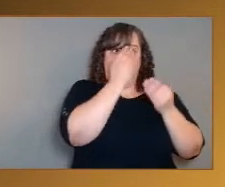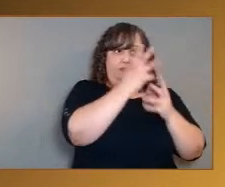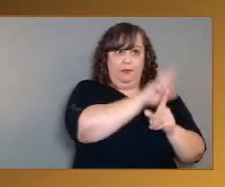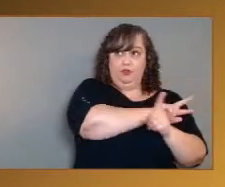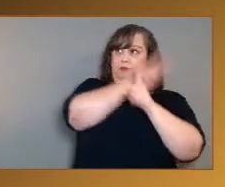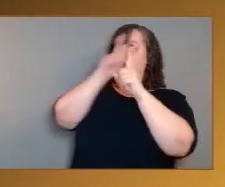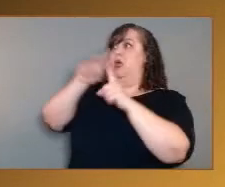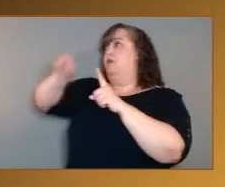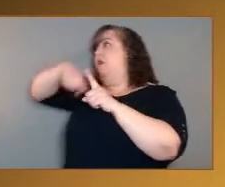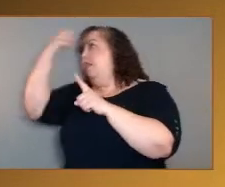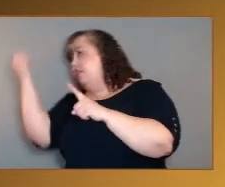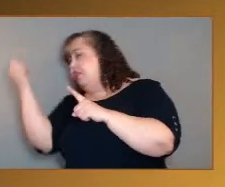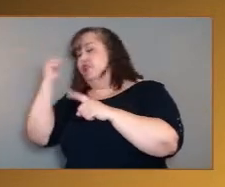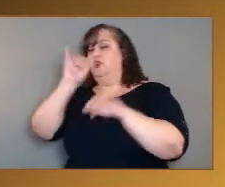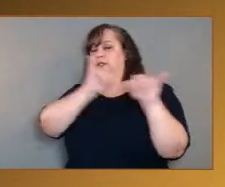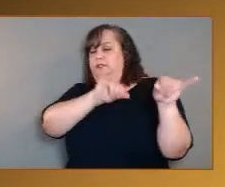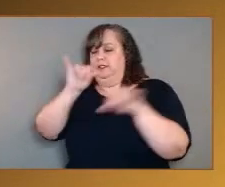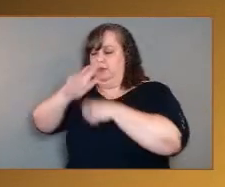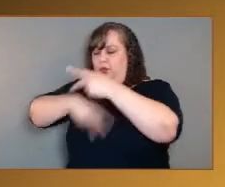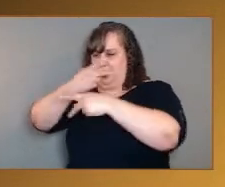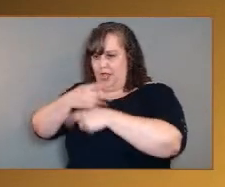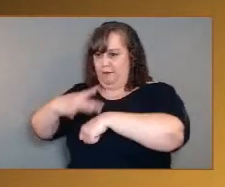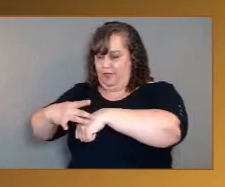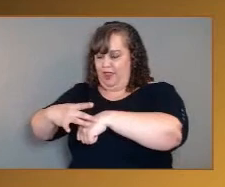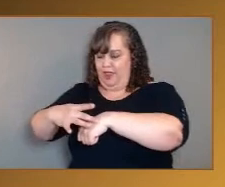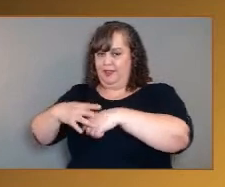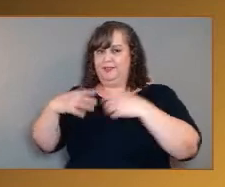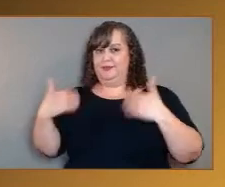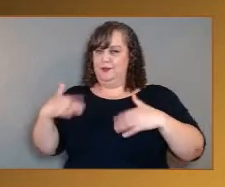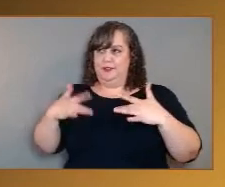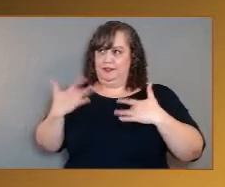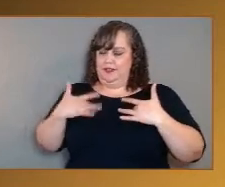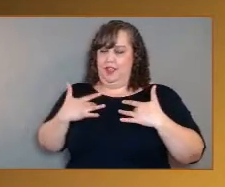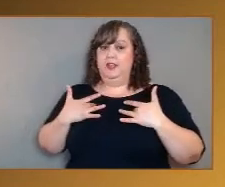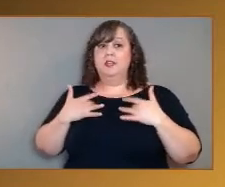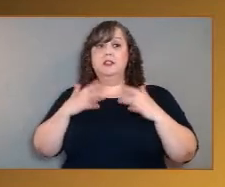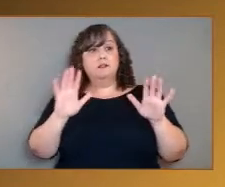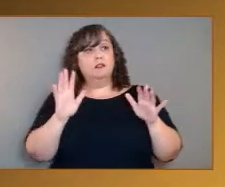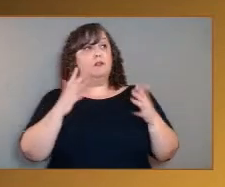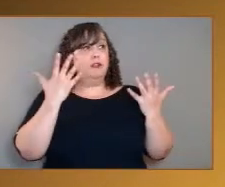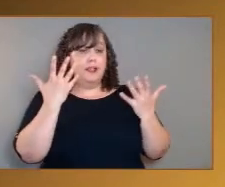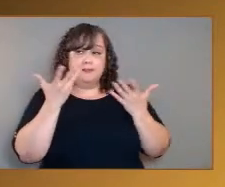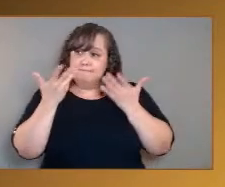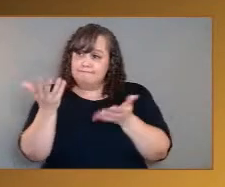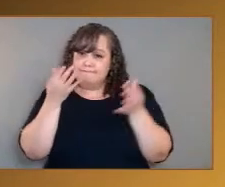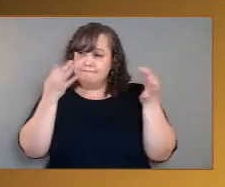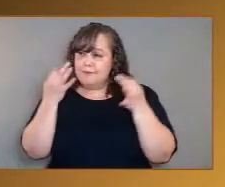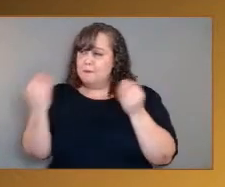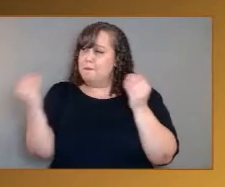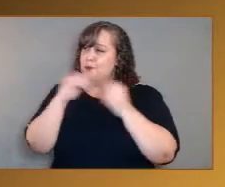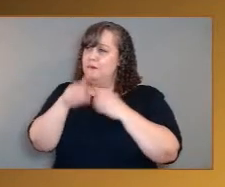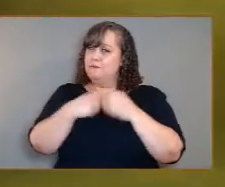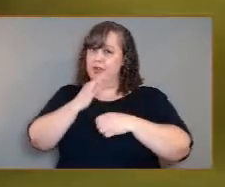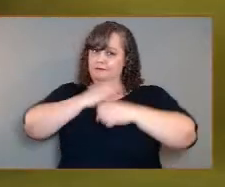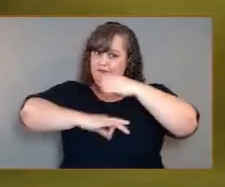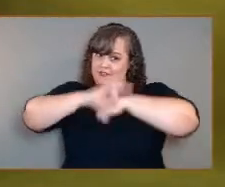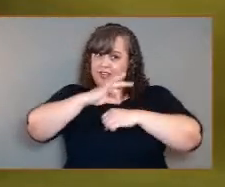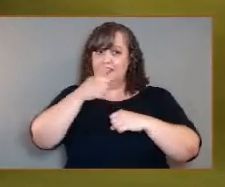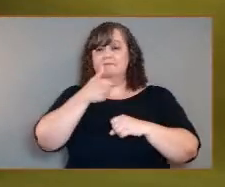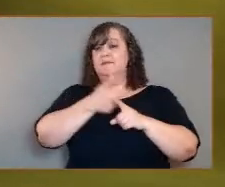So let's talk more about this planet. Venus is not the closest planet to the sun, but it is the hottest in our solar system.